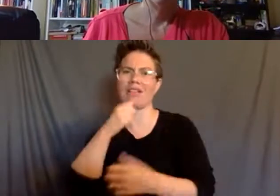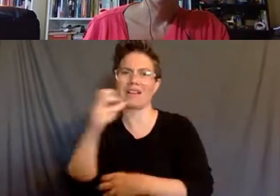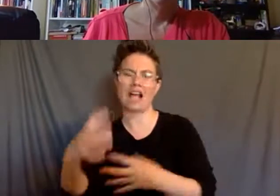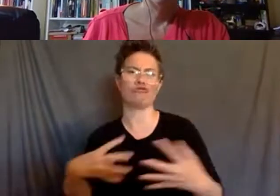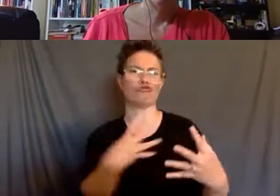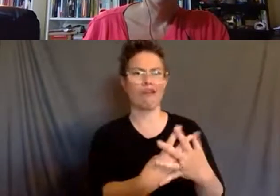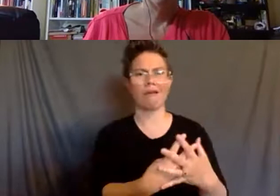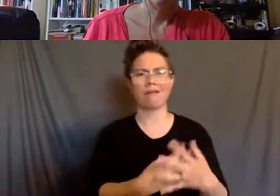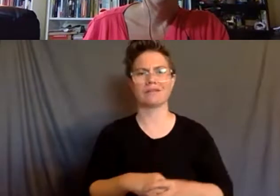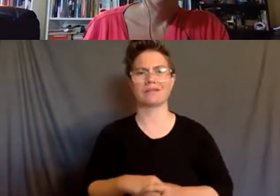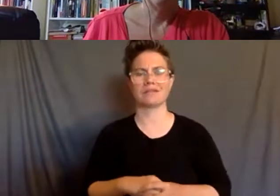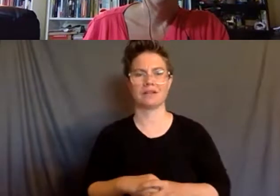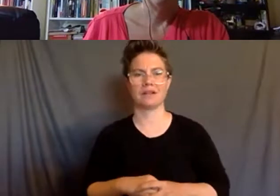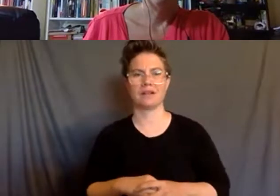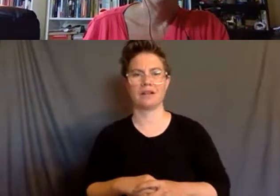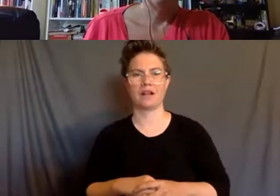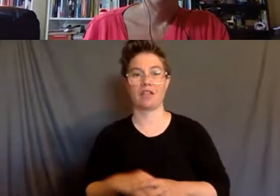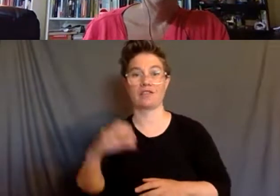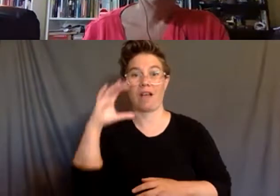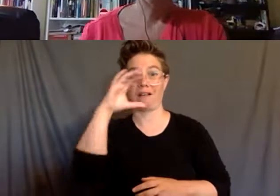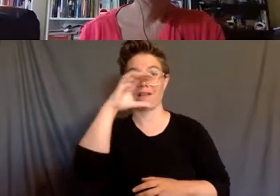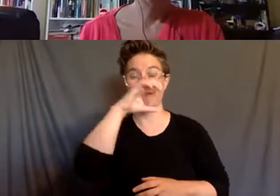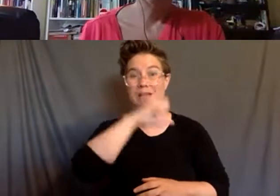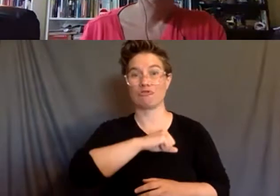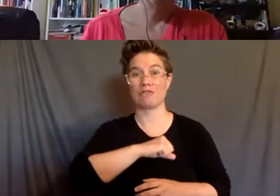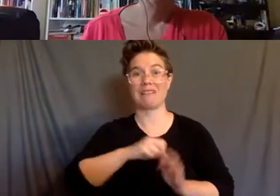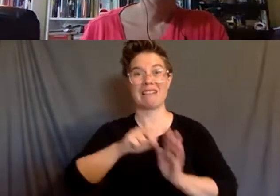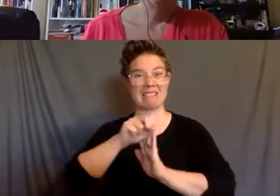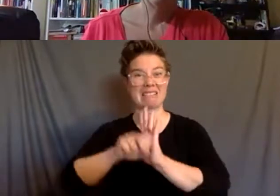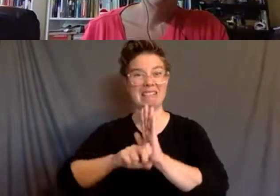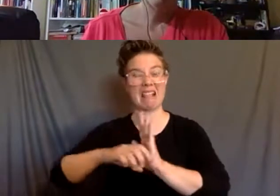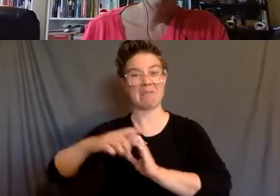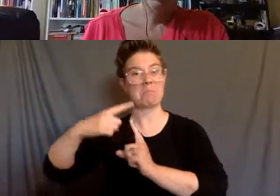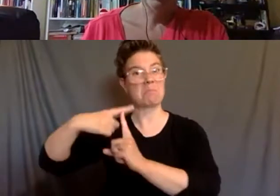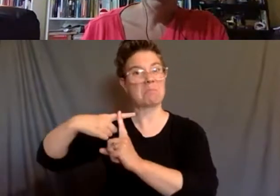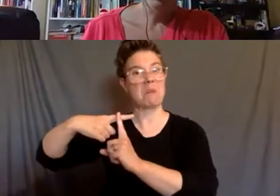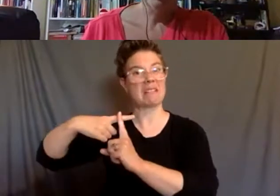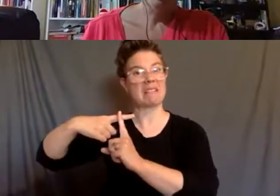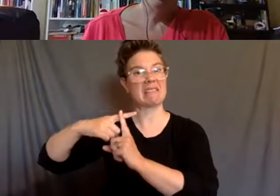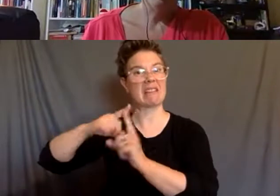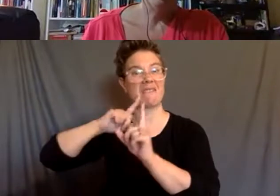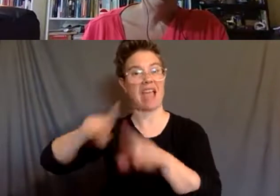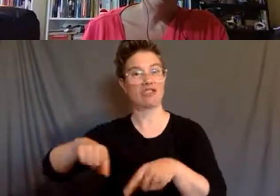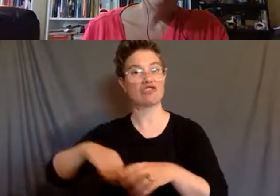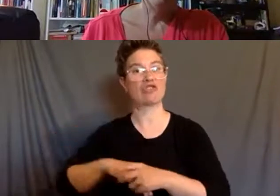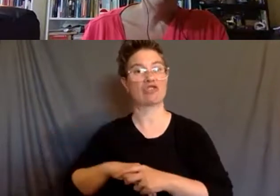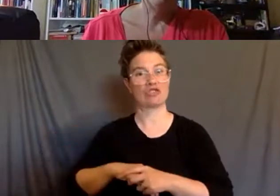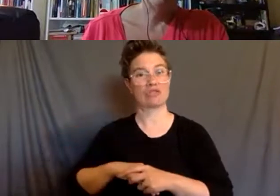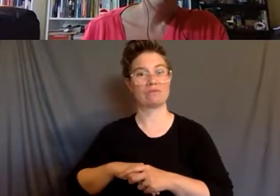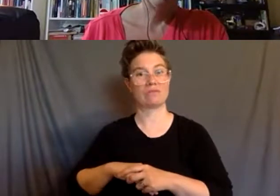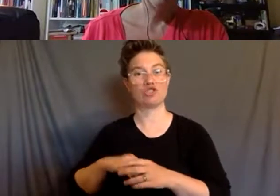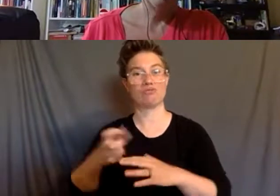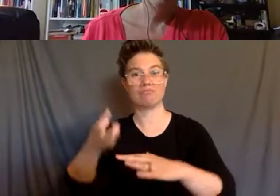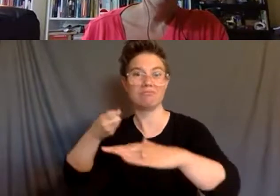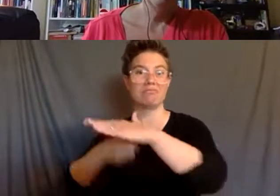assumption that there's like a positive way the state could, um, contain people in various ways or intervene on